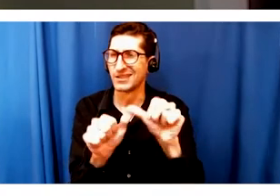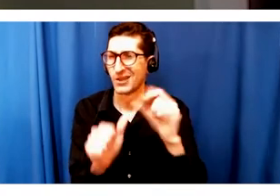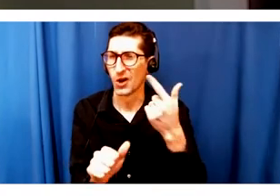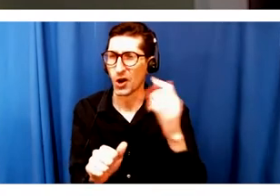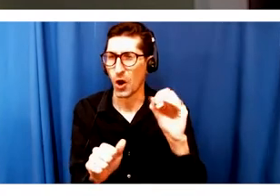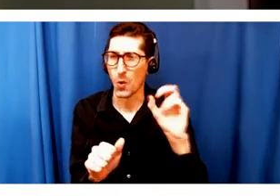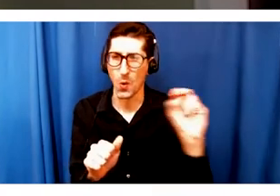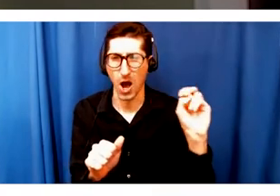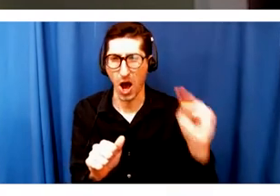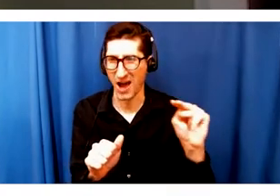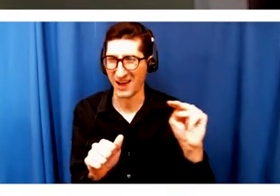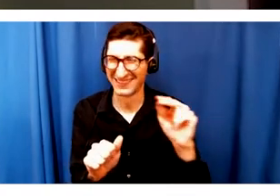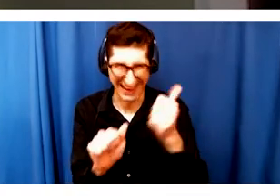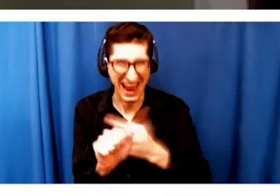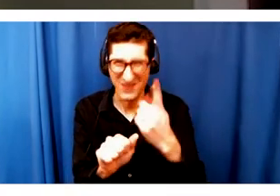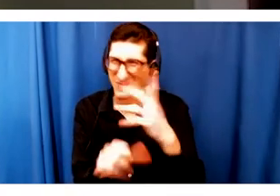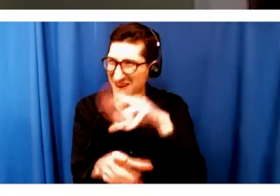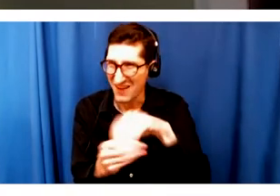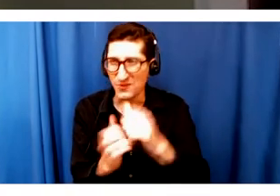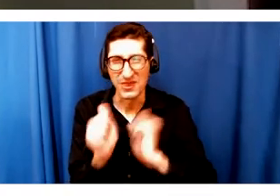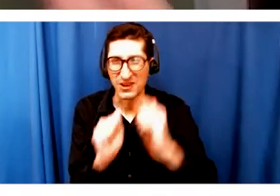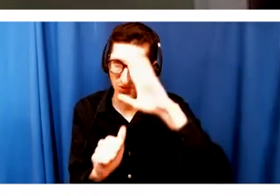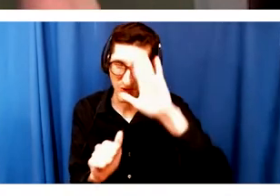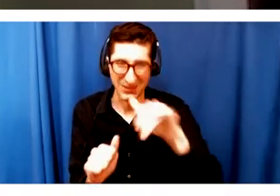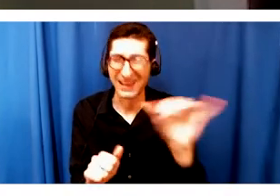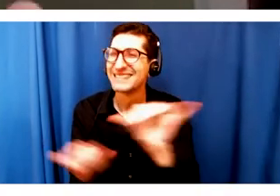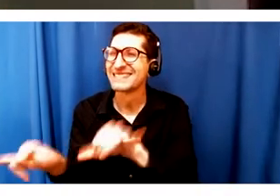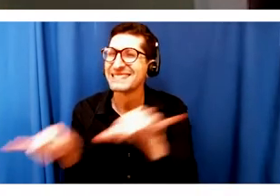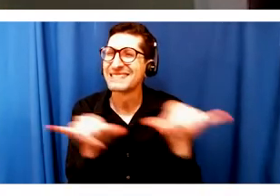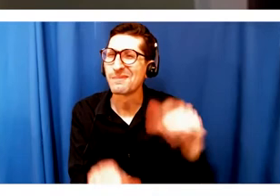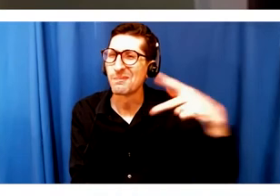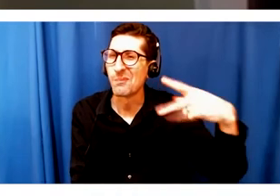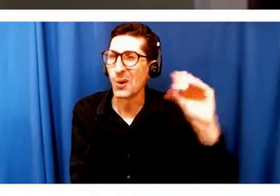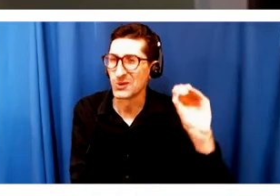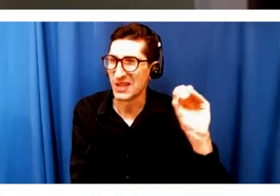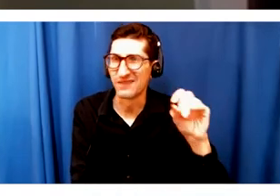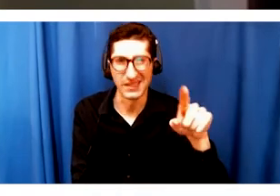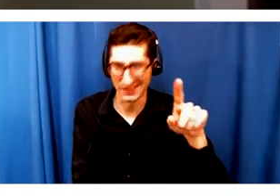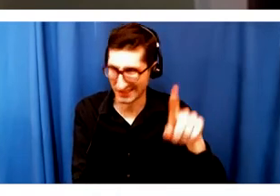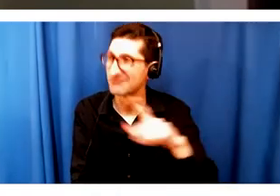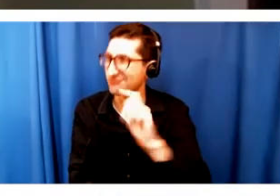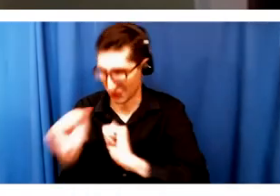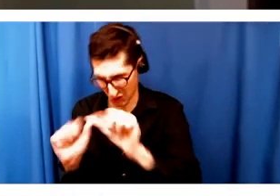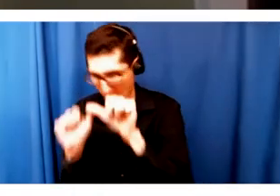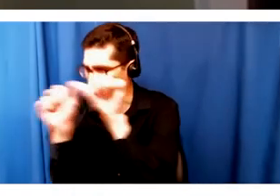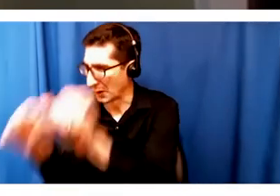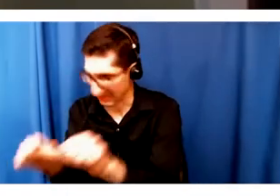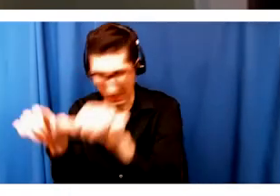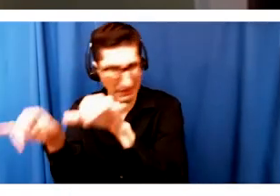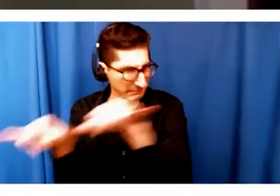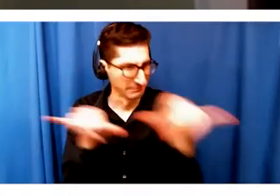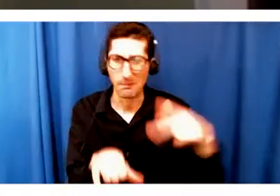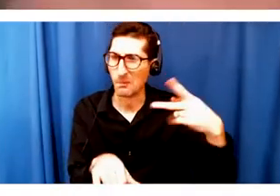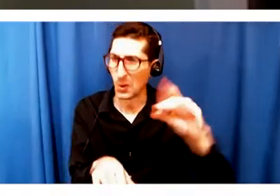that's a thing you learn, and it's kind of like the postal service, you know. That is the thing we know. The show must go on. And the second thing,